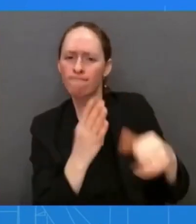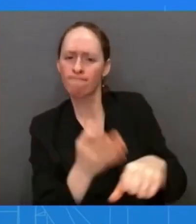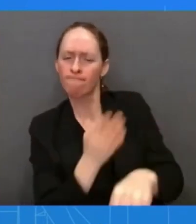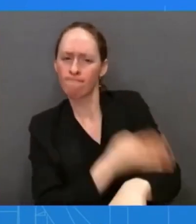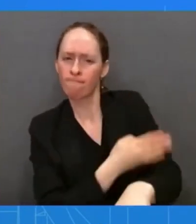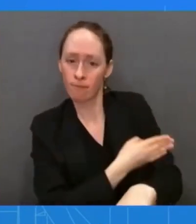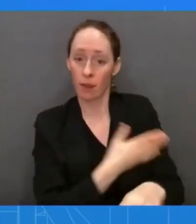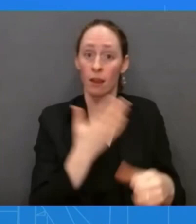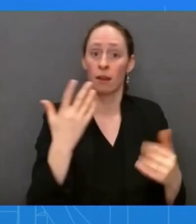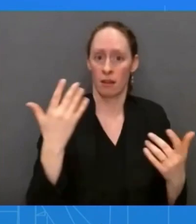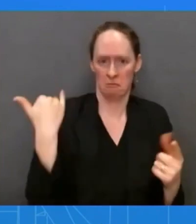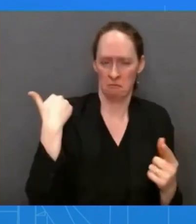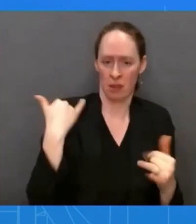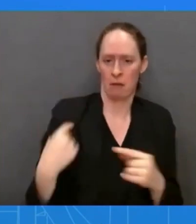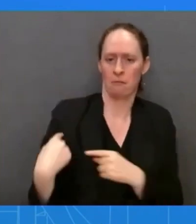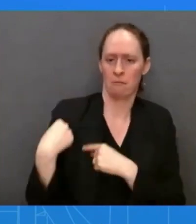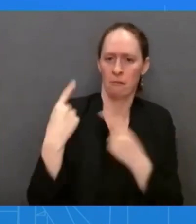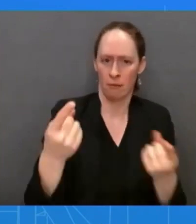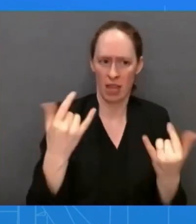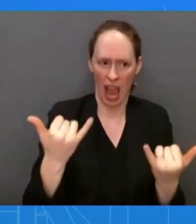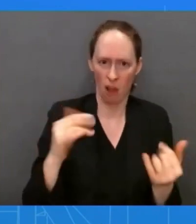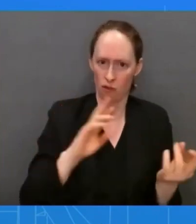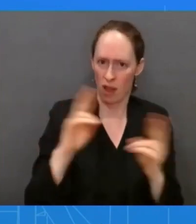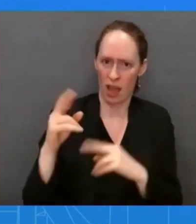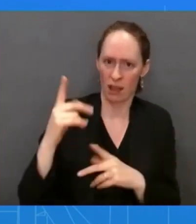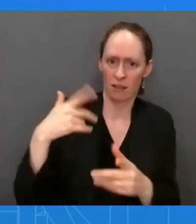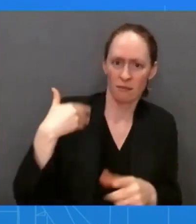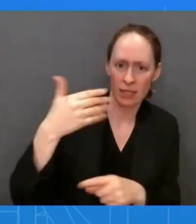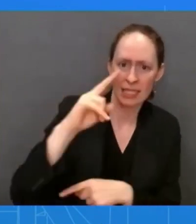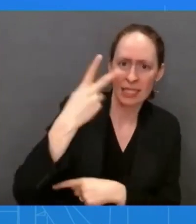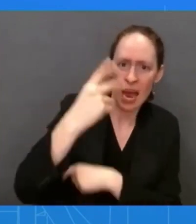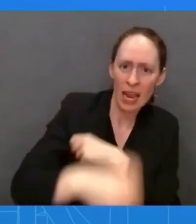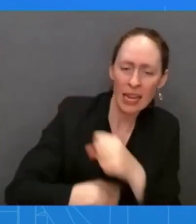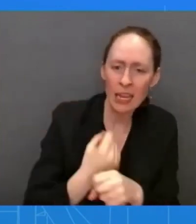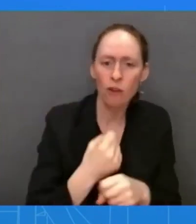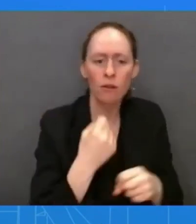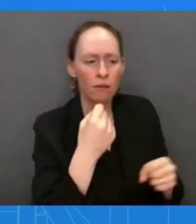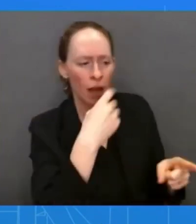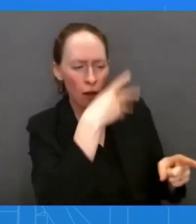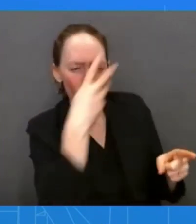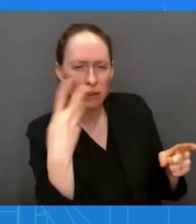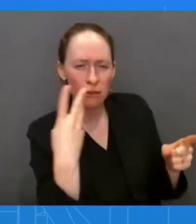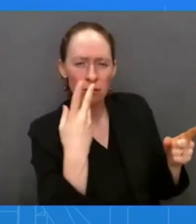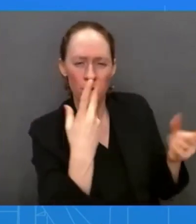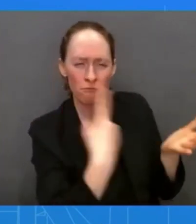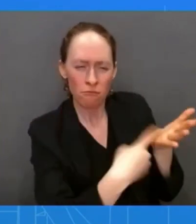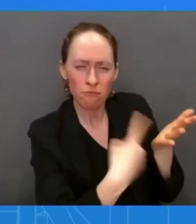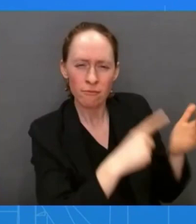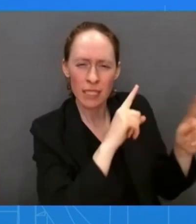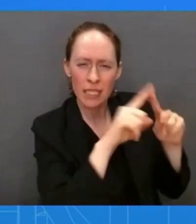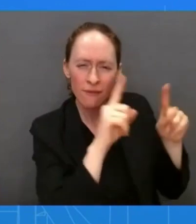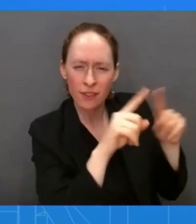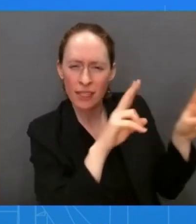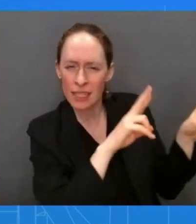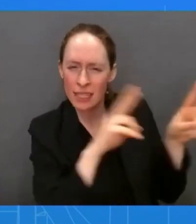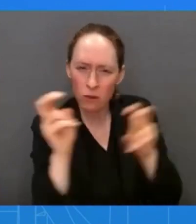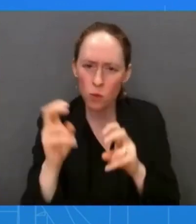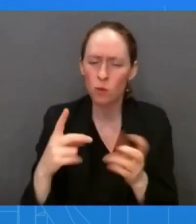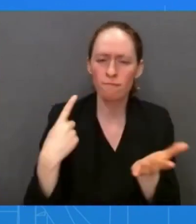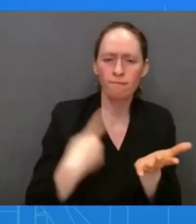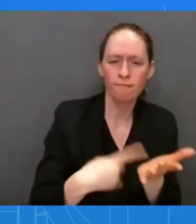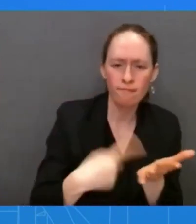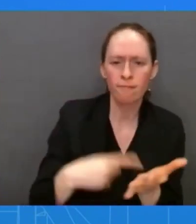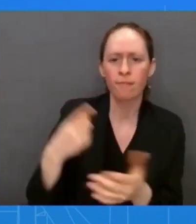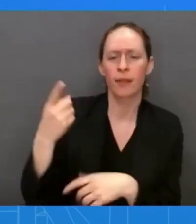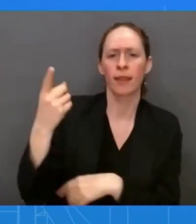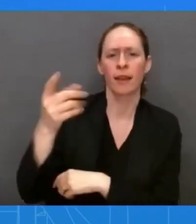pathways and enhancing collaboration to address the synthetic opioid crisis. And now, heading into the third, this visit